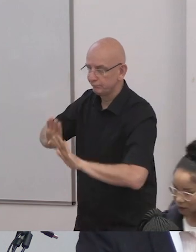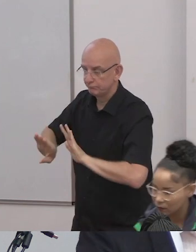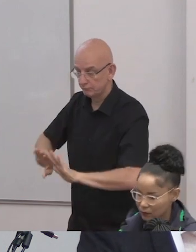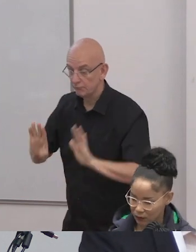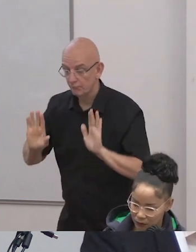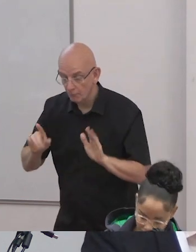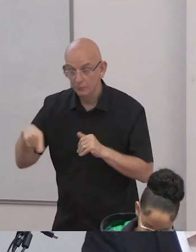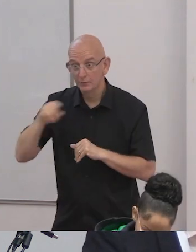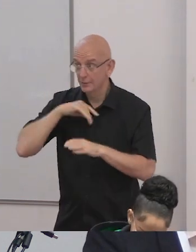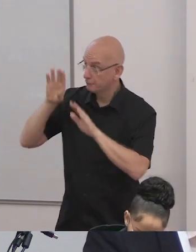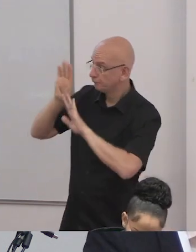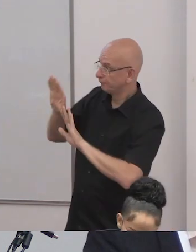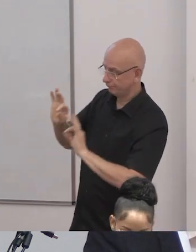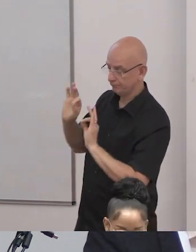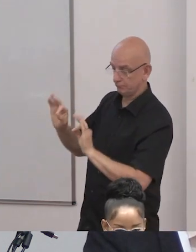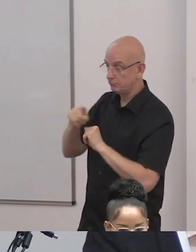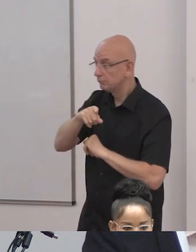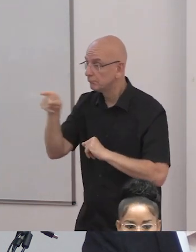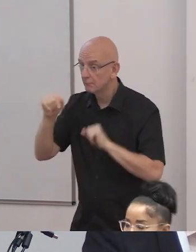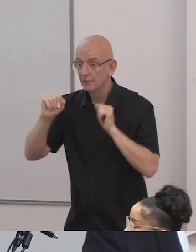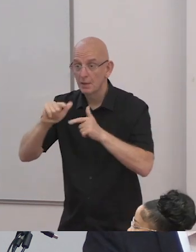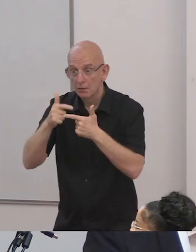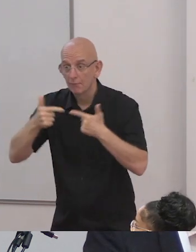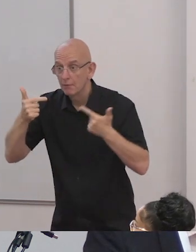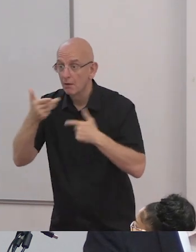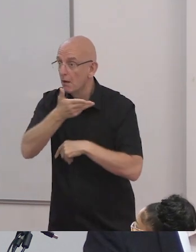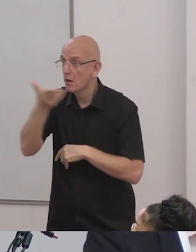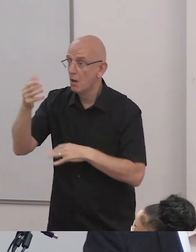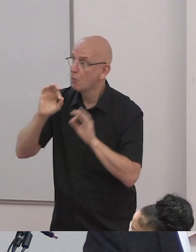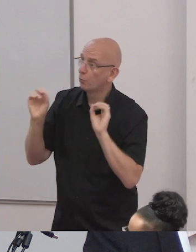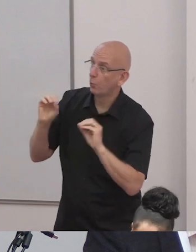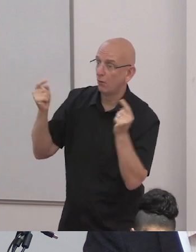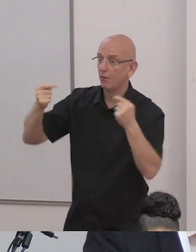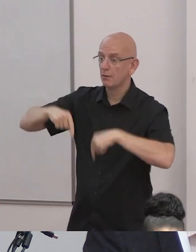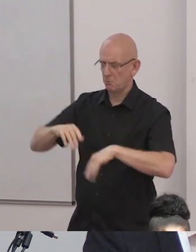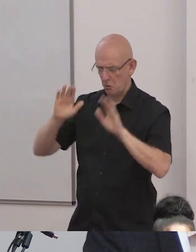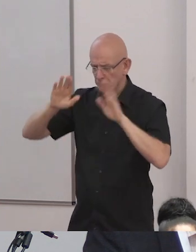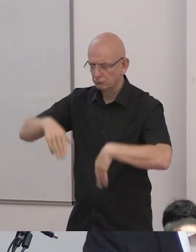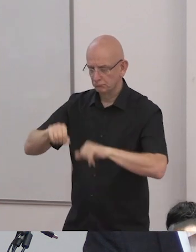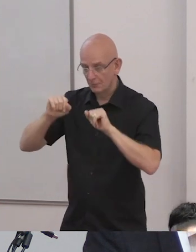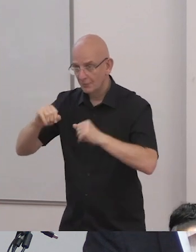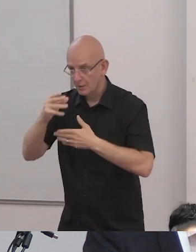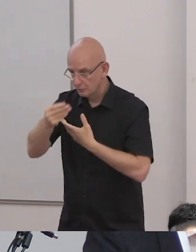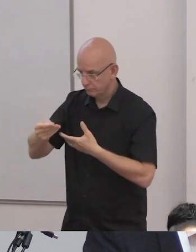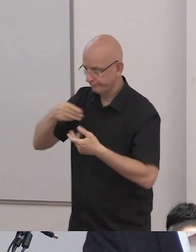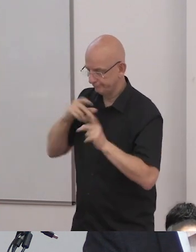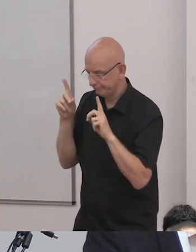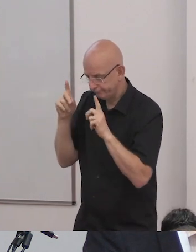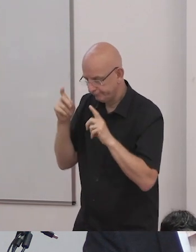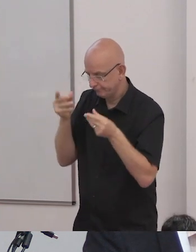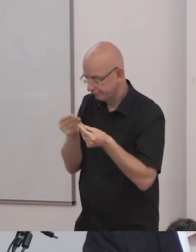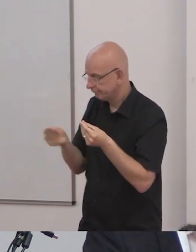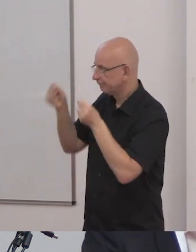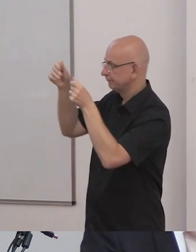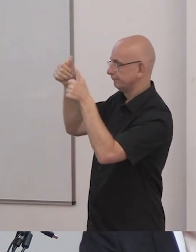today that's it doors will close lots of work will happen to try and put it together but that is our final deadline I'm really